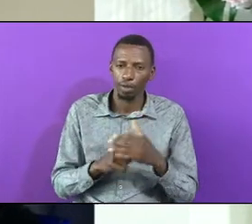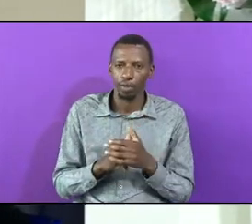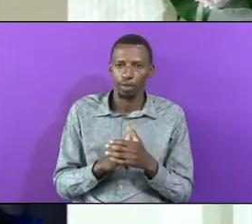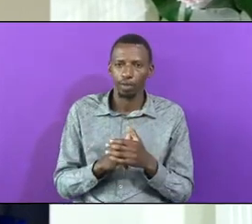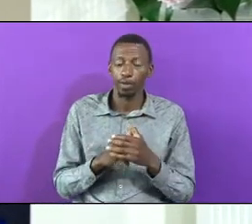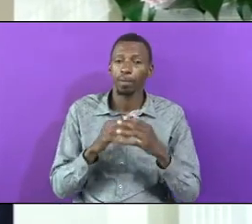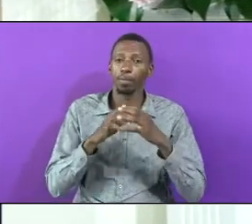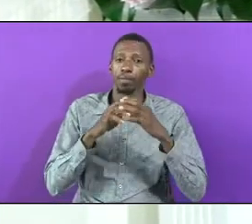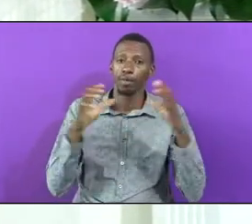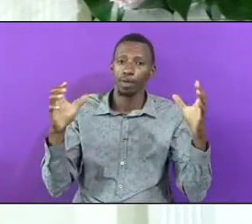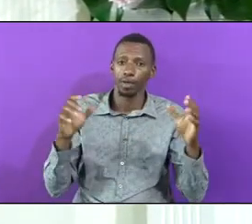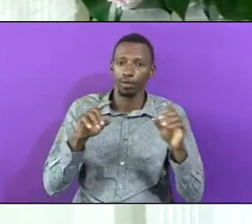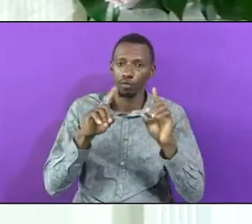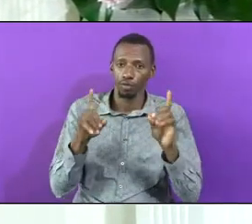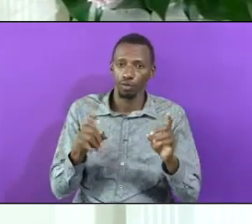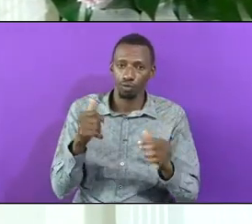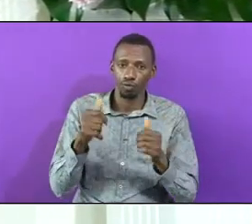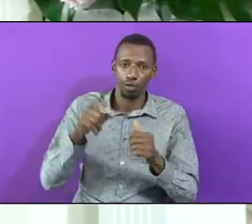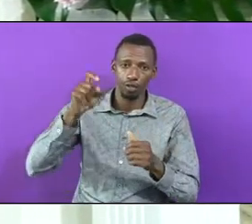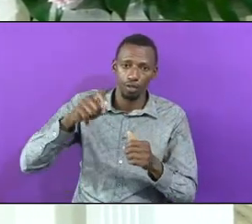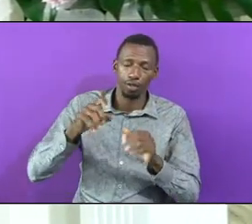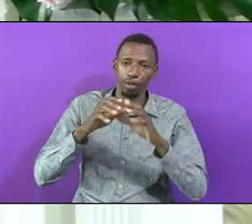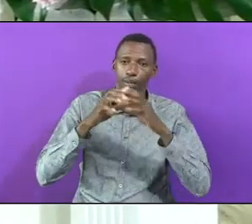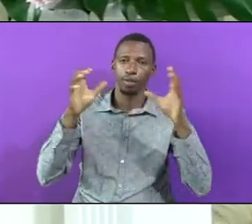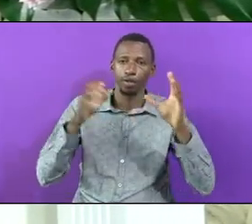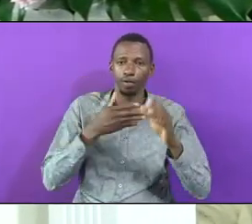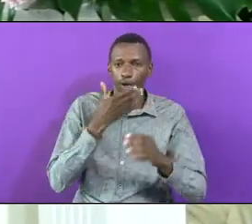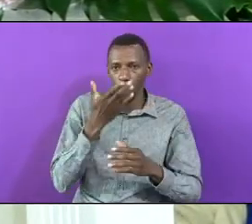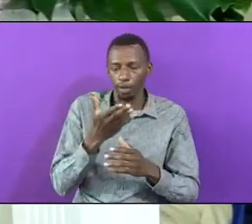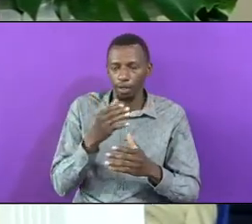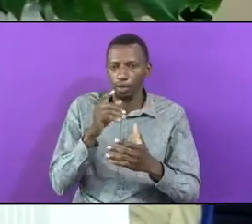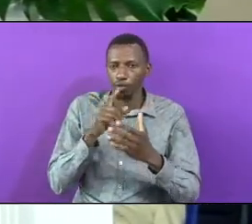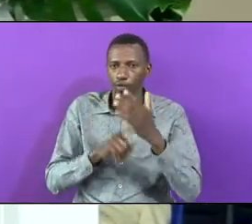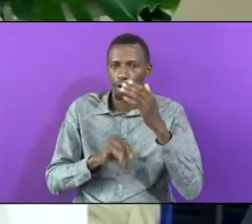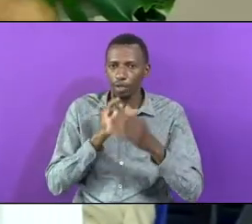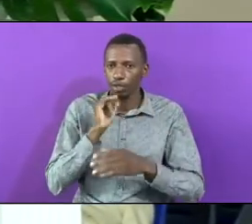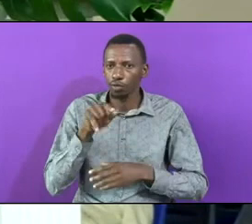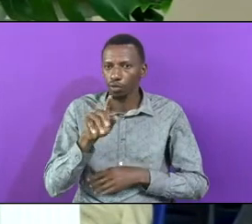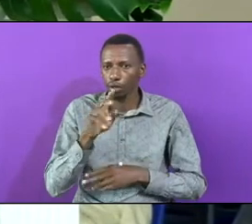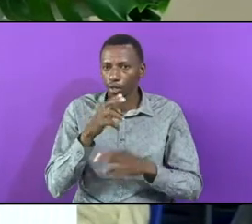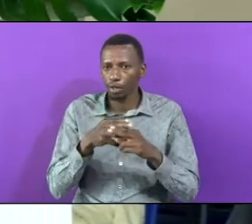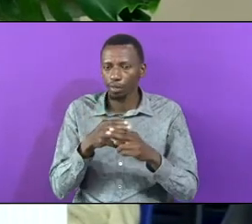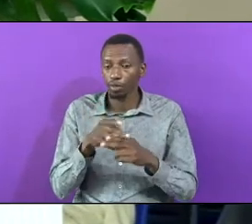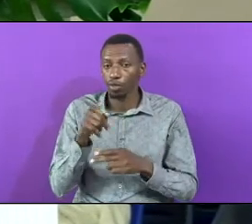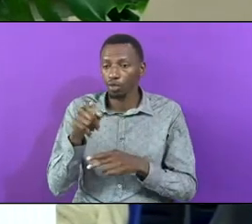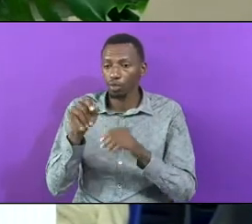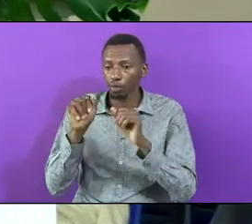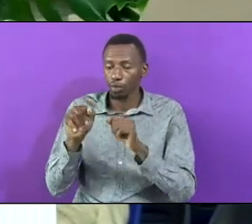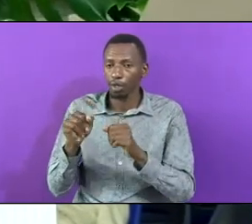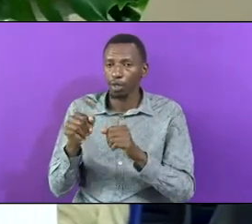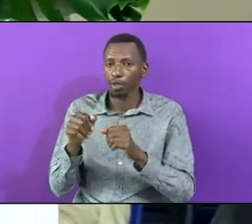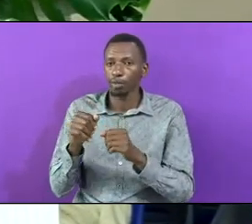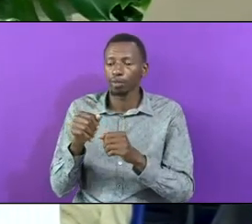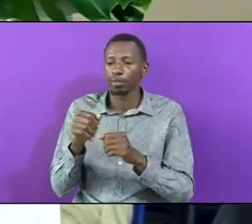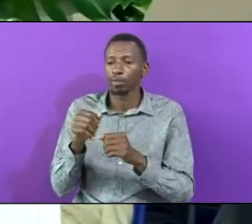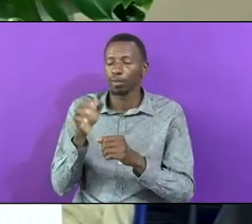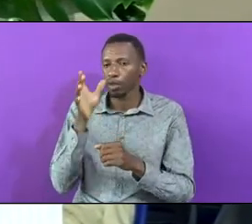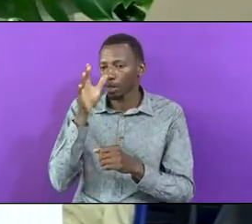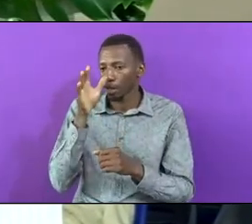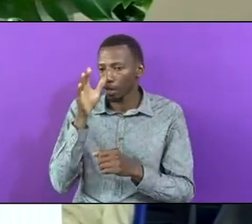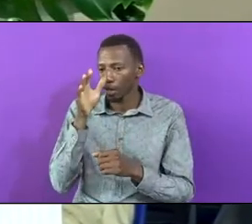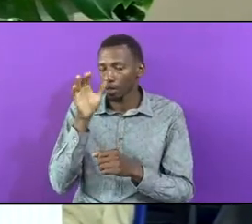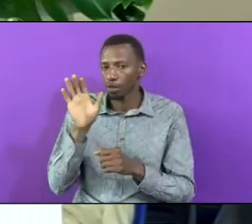Needed A Significant Answer What Is Your Name God Tells Him You Can Lie To Your Father Because Your Father Is Blind